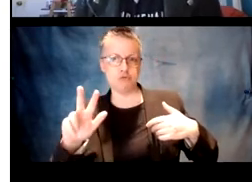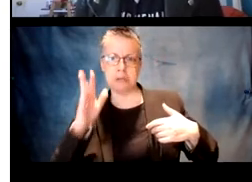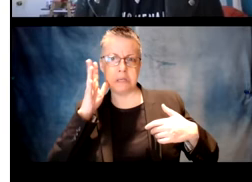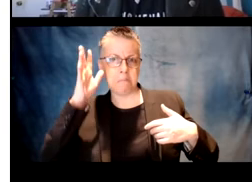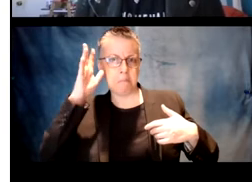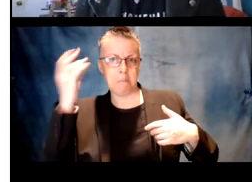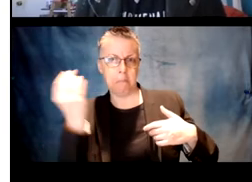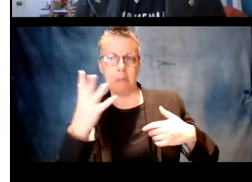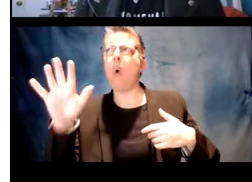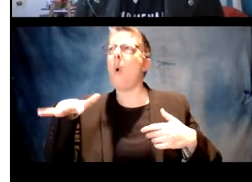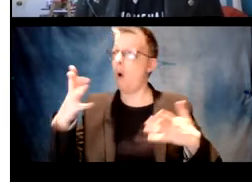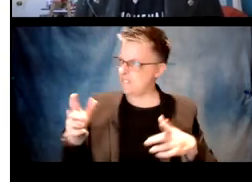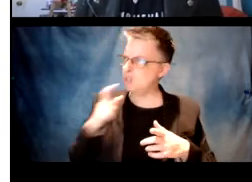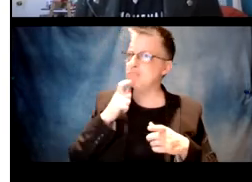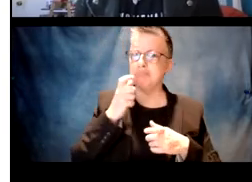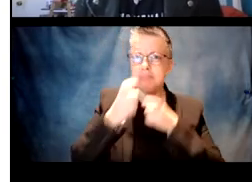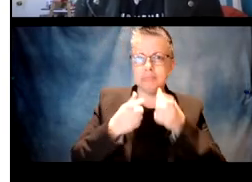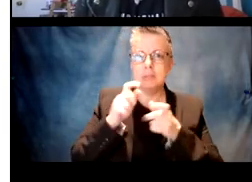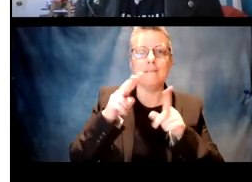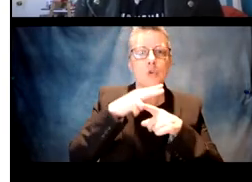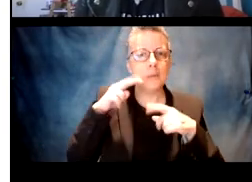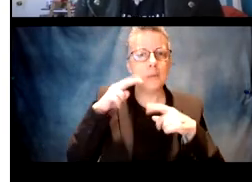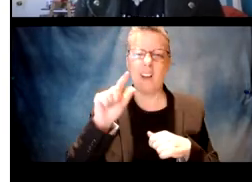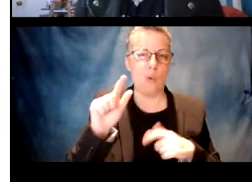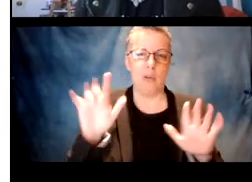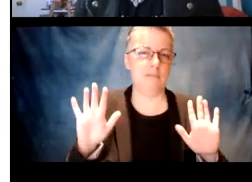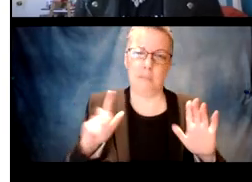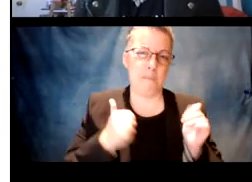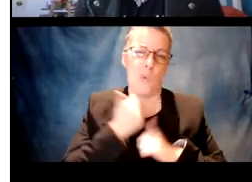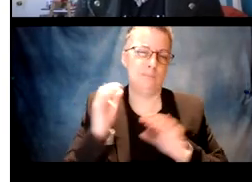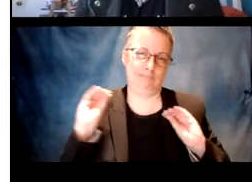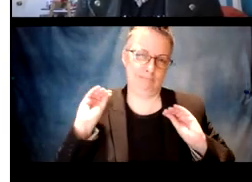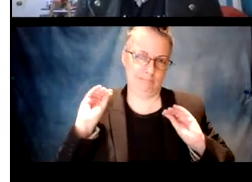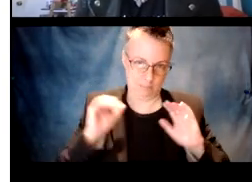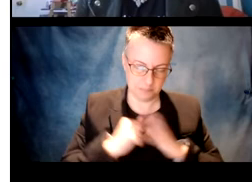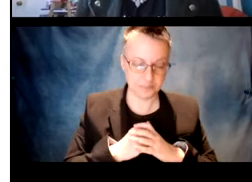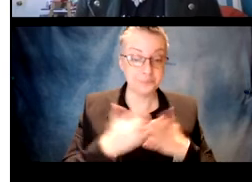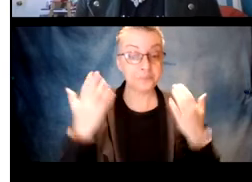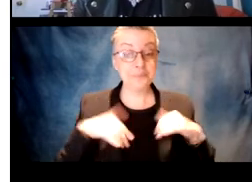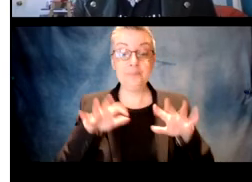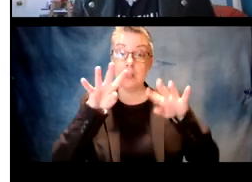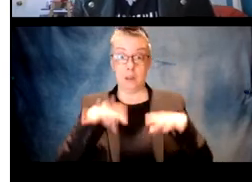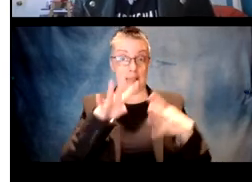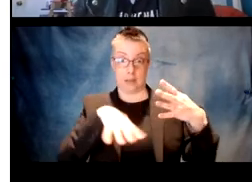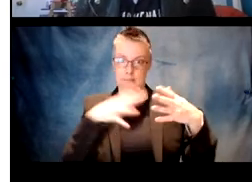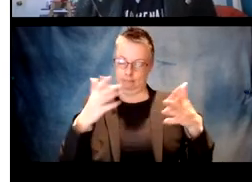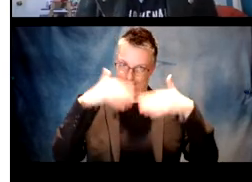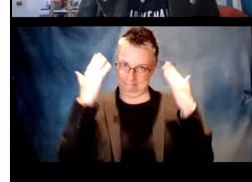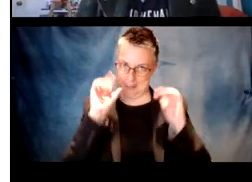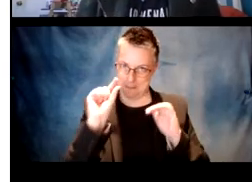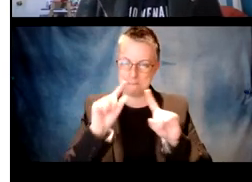participants, I think only one or you know one or two or three parents had even said that they were producing verbs at that point.